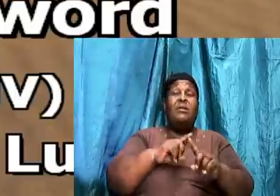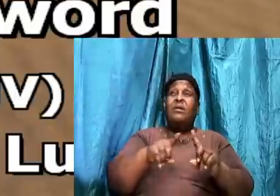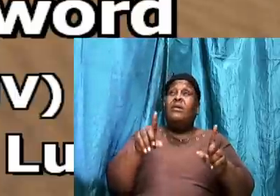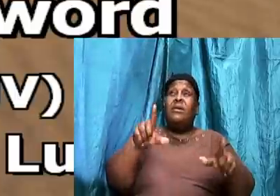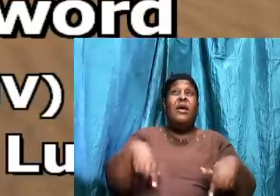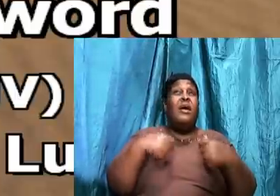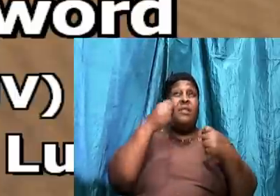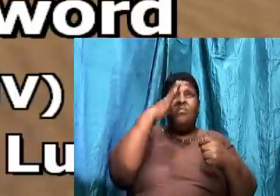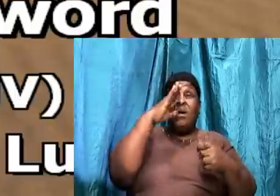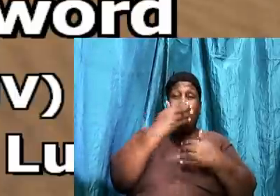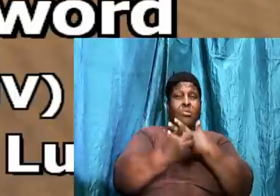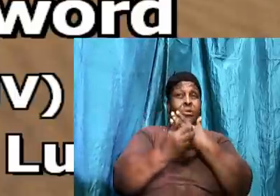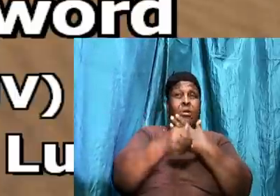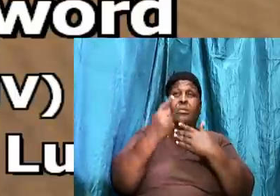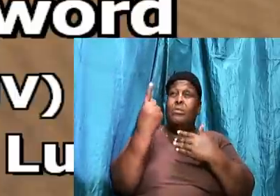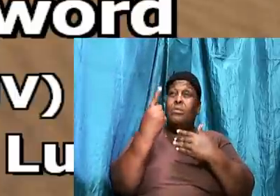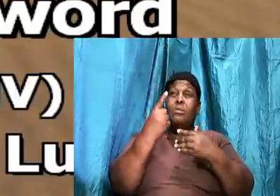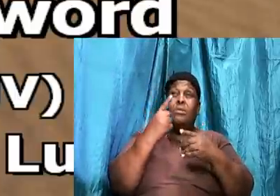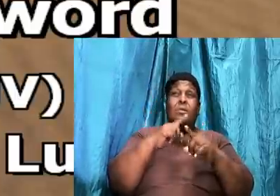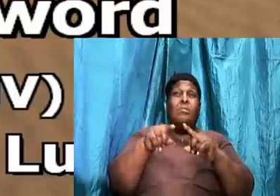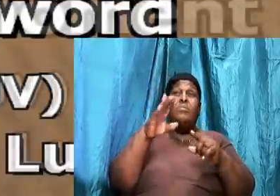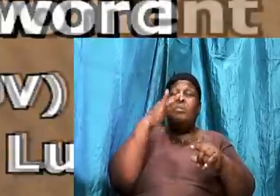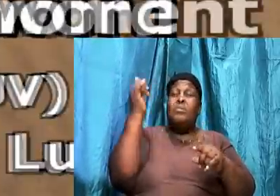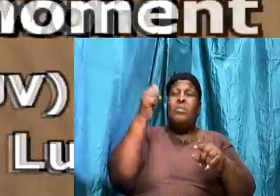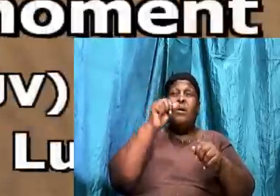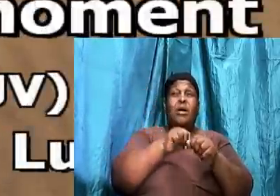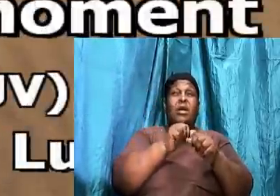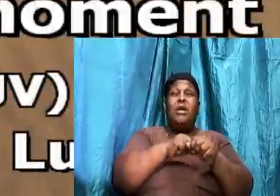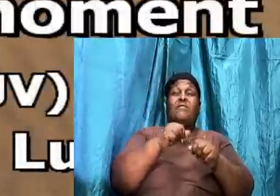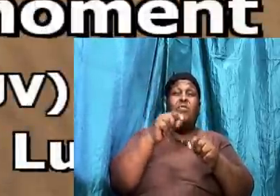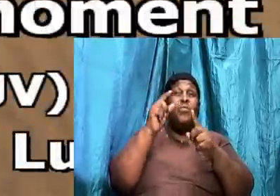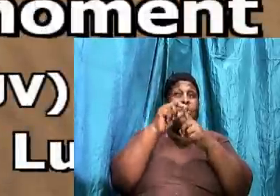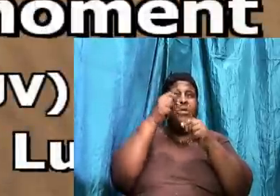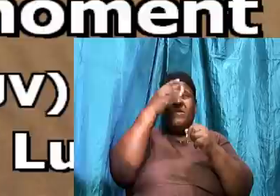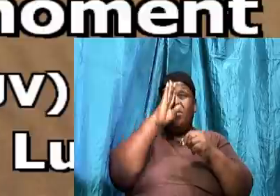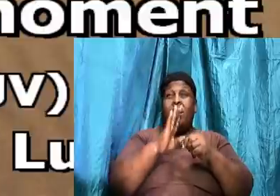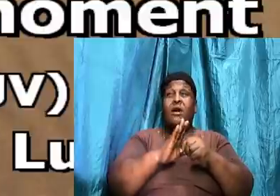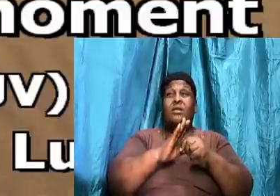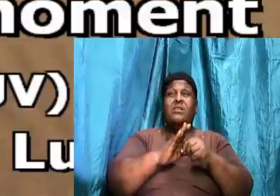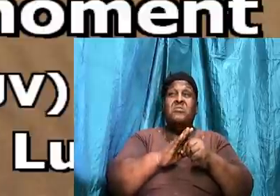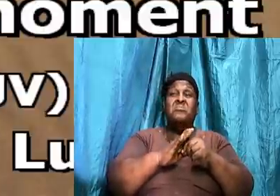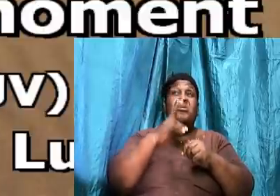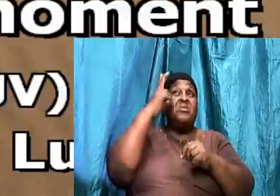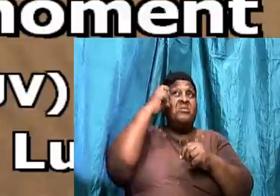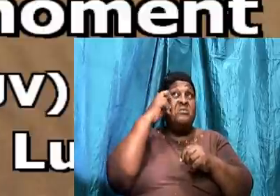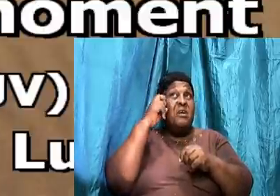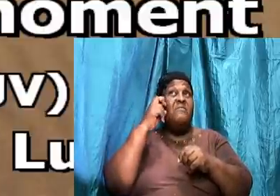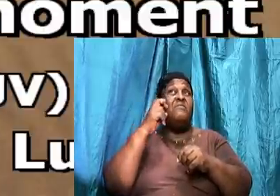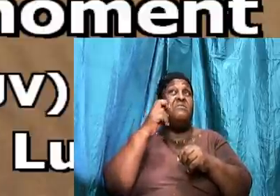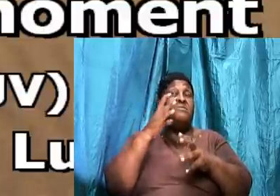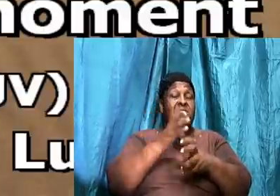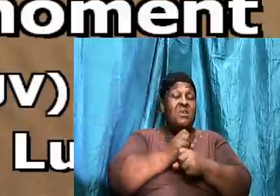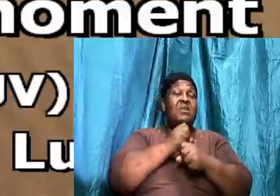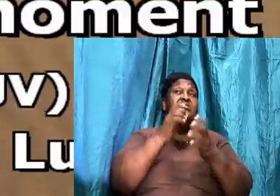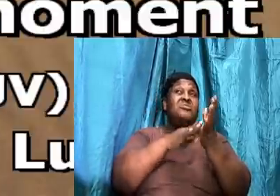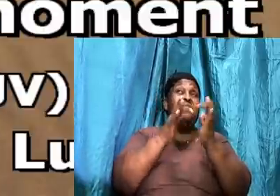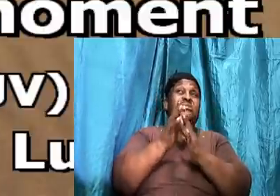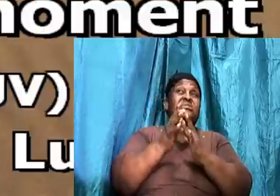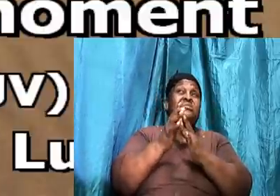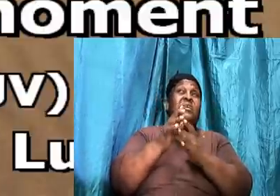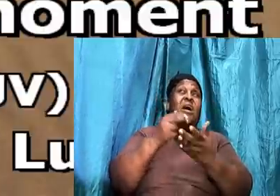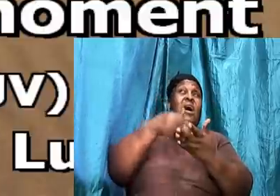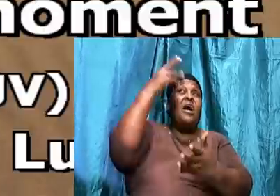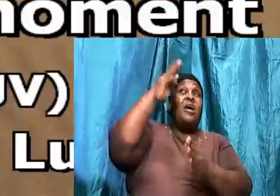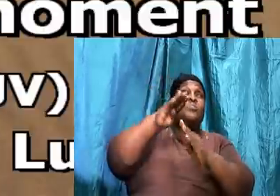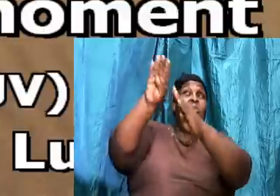by every word of God. And the devil taking him up into a high mountain. Showed unto him